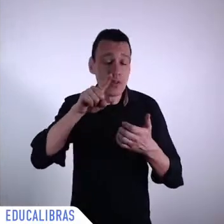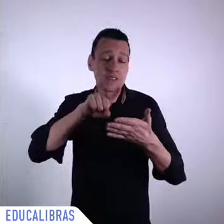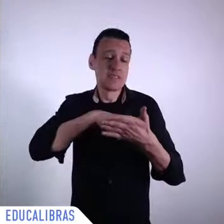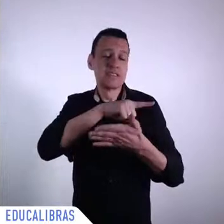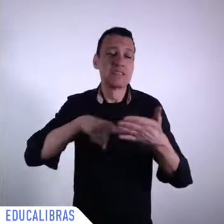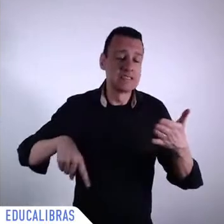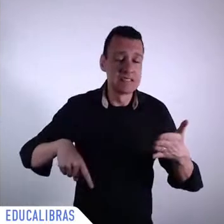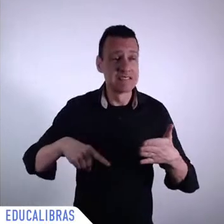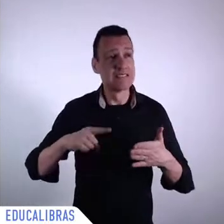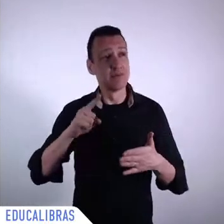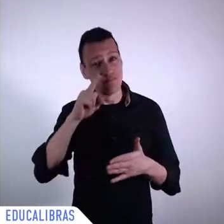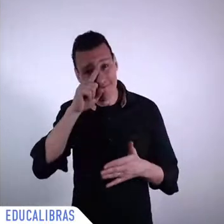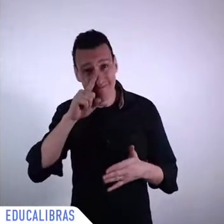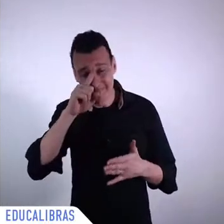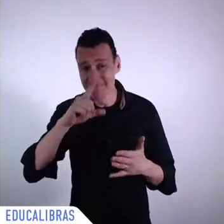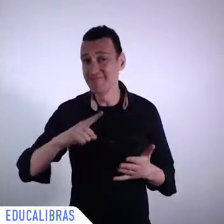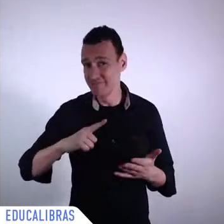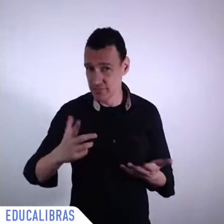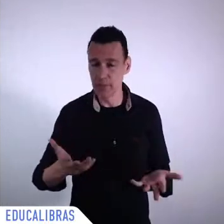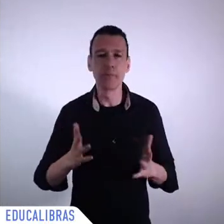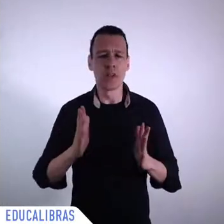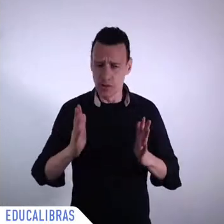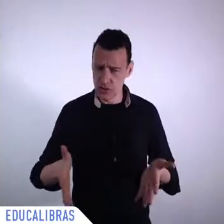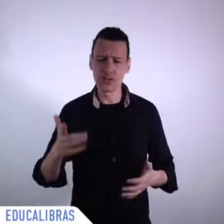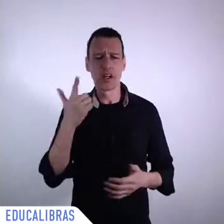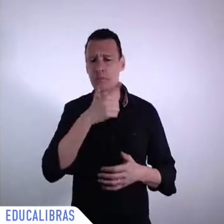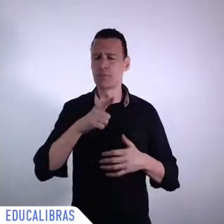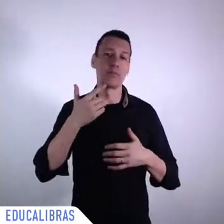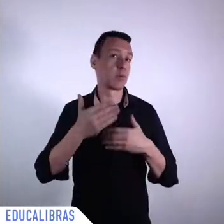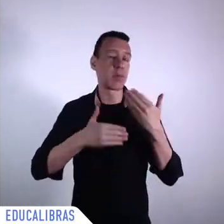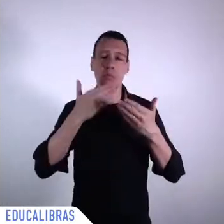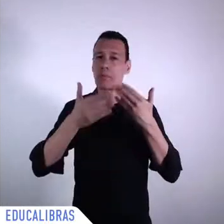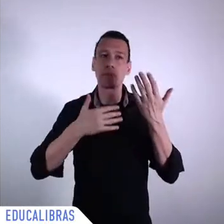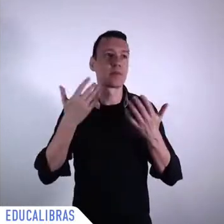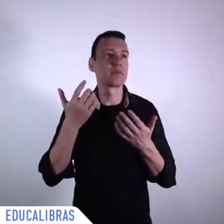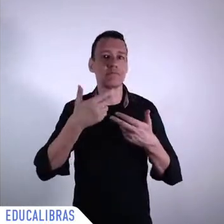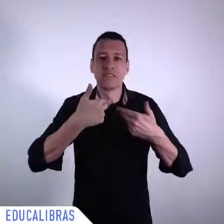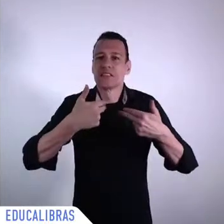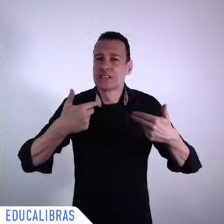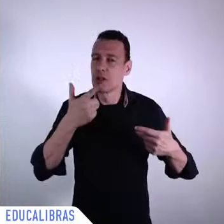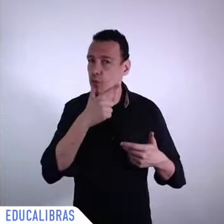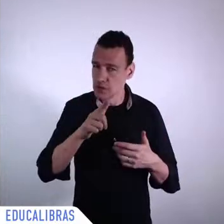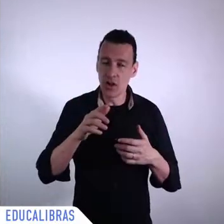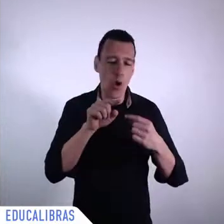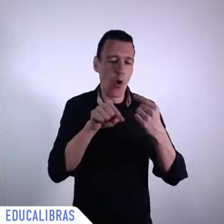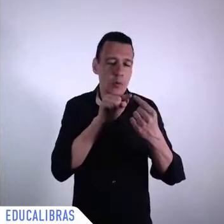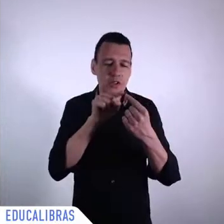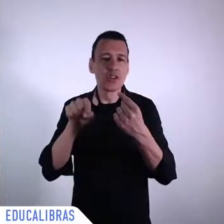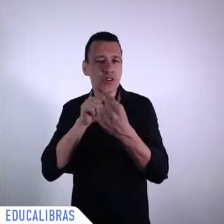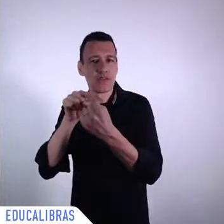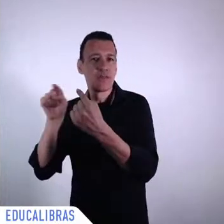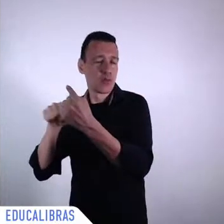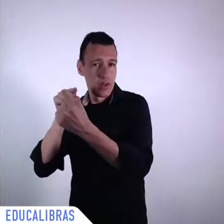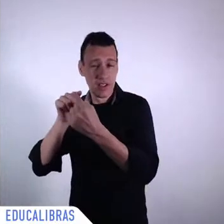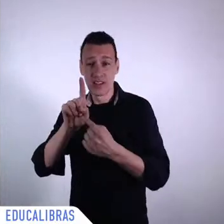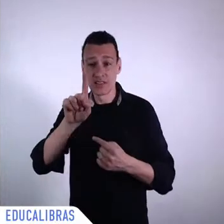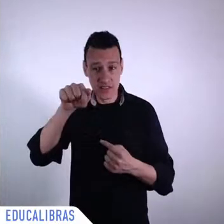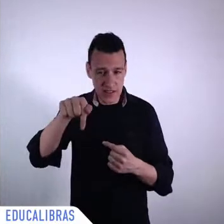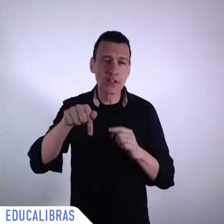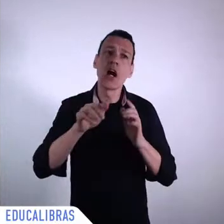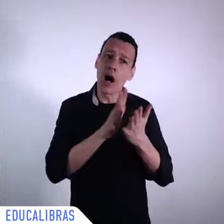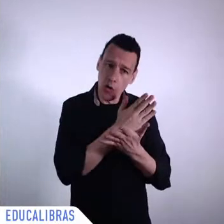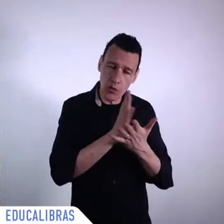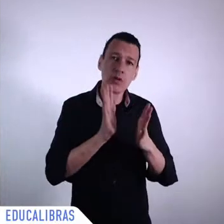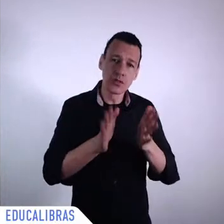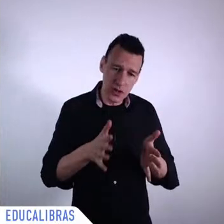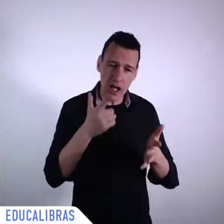far, particularly in light of the COVID-19 pandemic. One of the effects of the current situation, for instance, is what